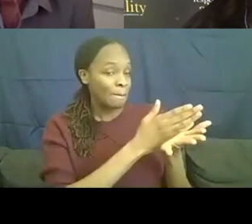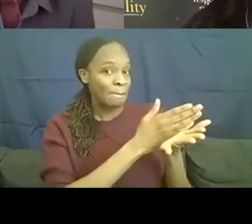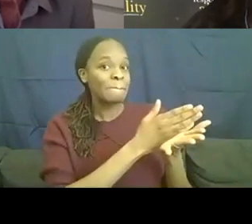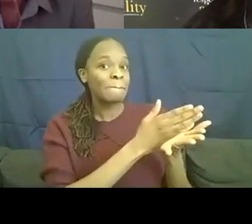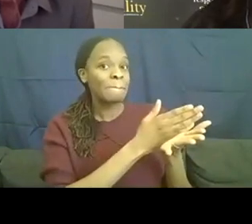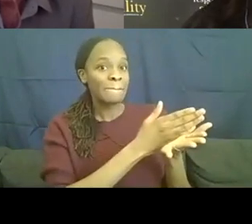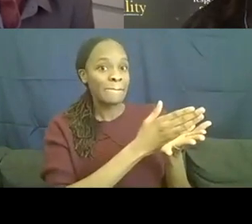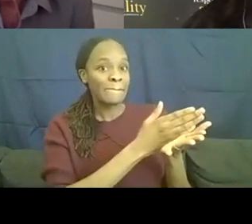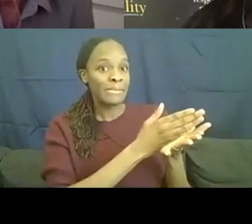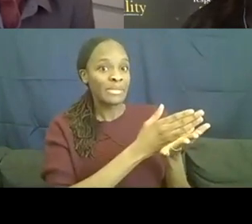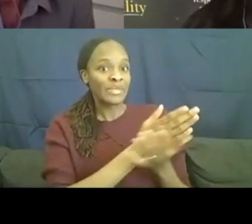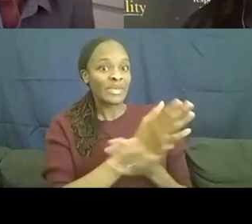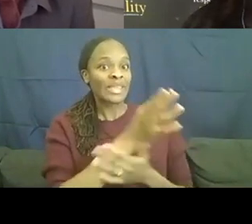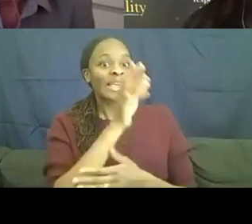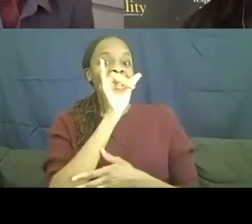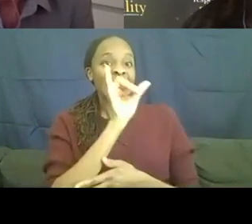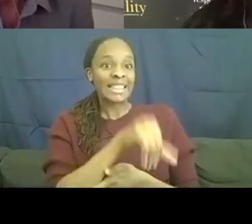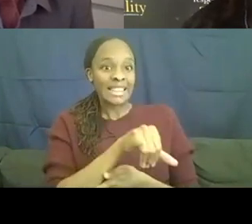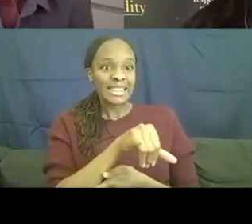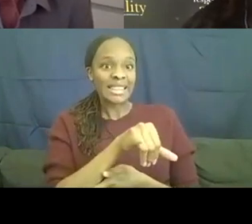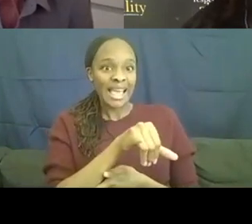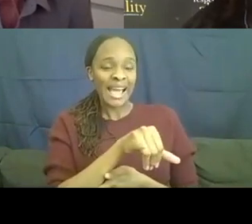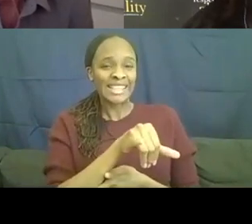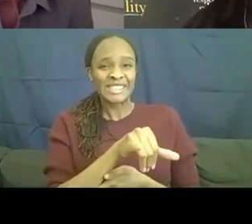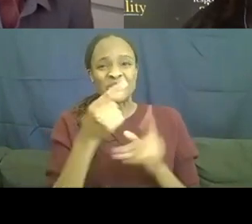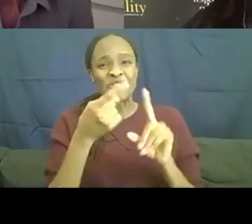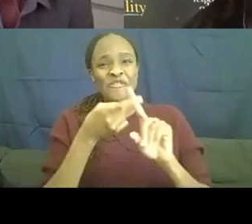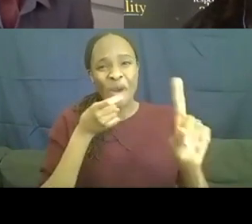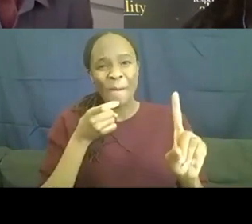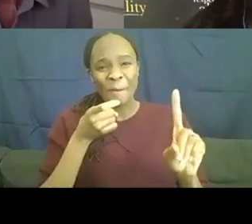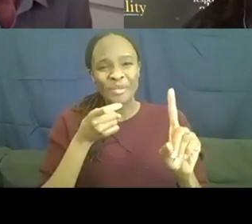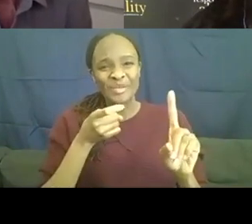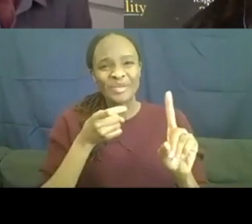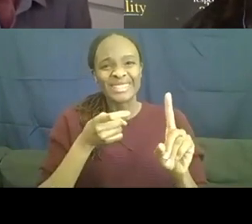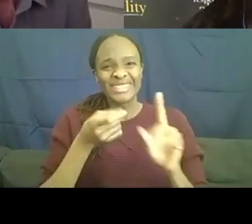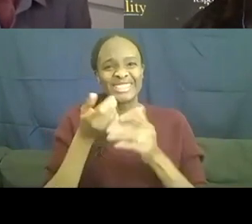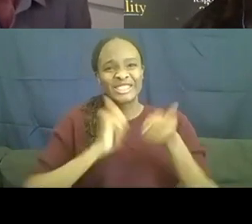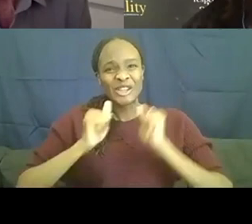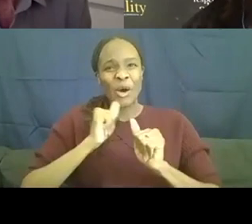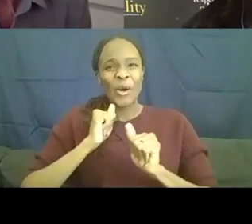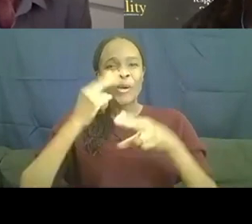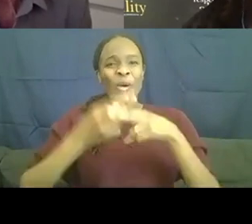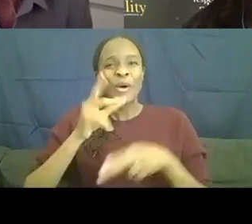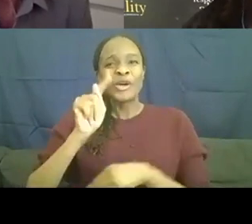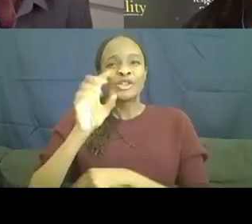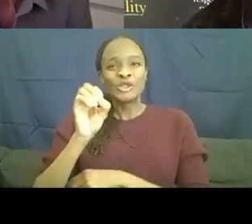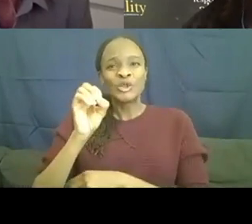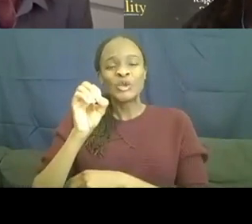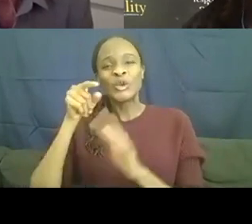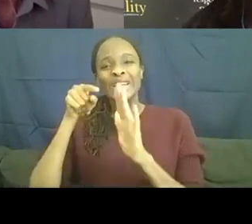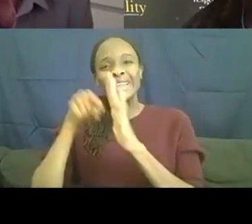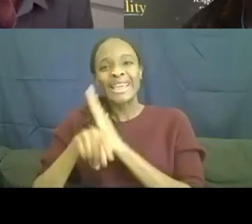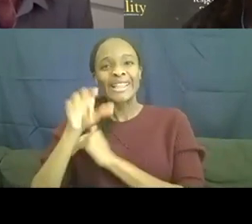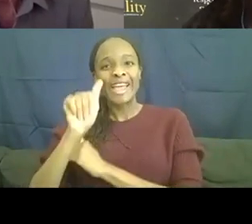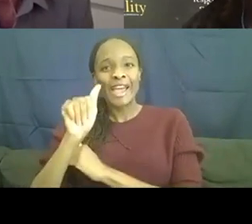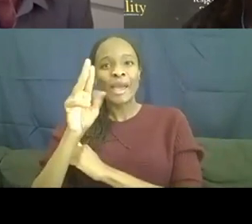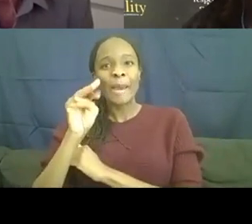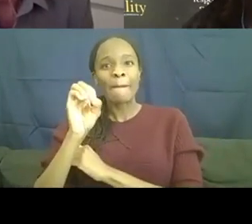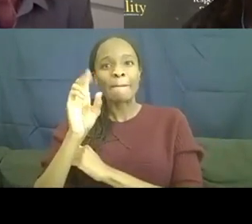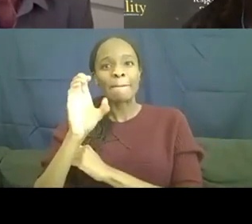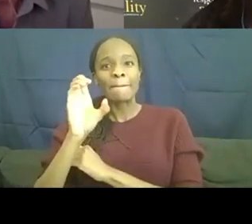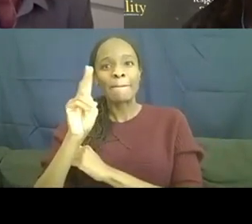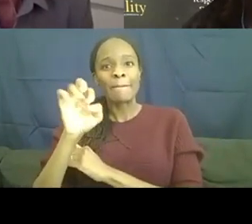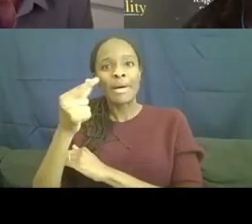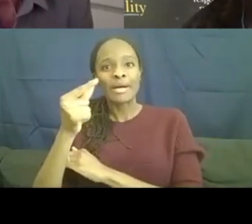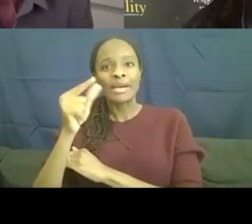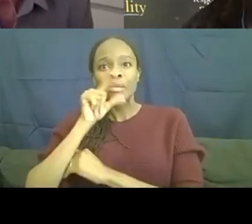highlight of the court scene from To Kill a Mockingbird. All right. The highlight of the court scene. Huh?